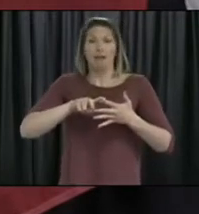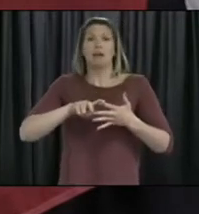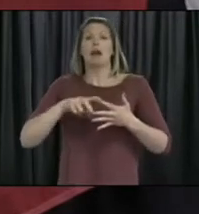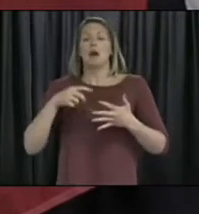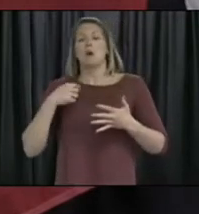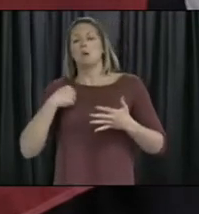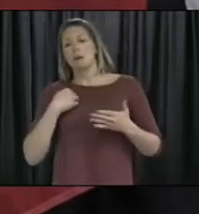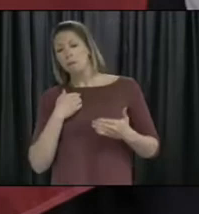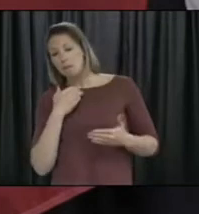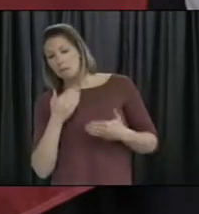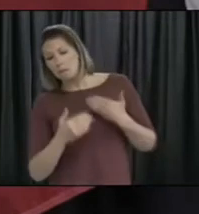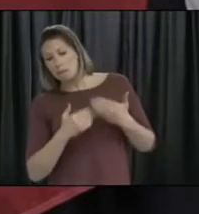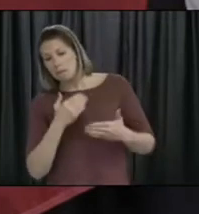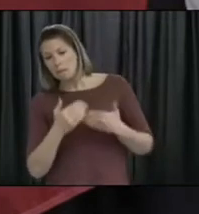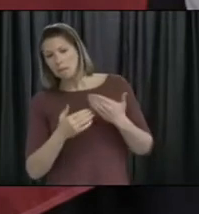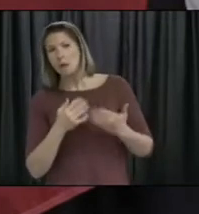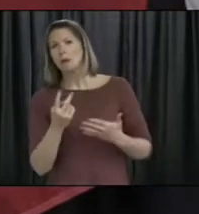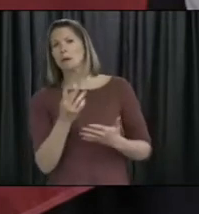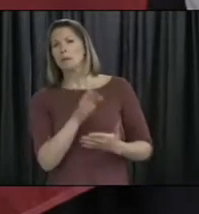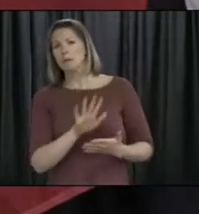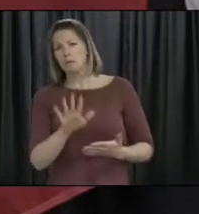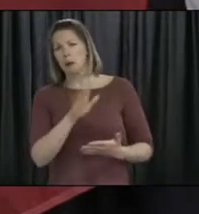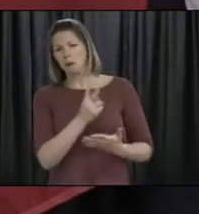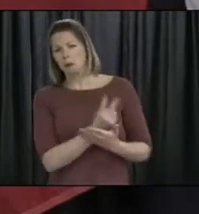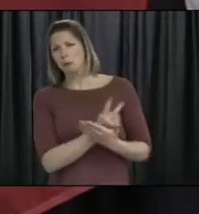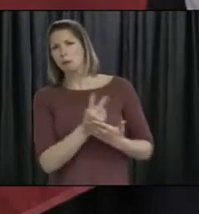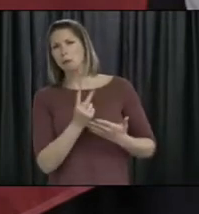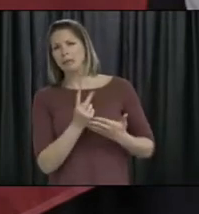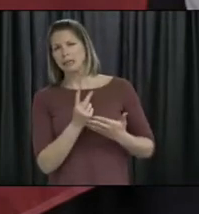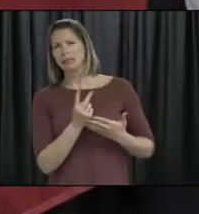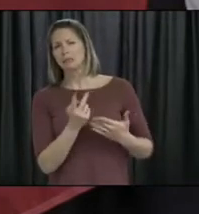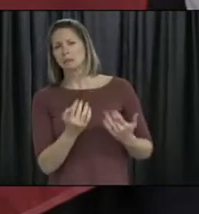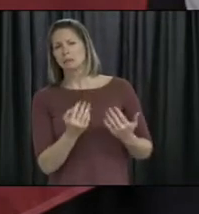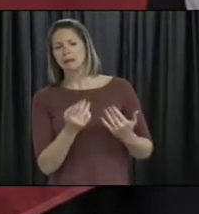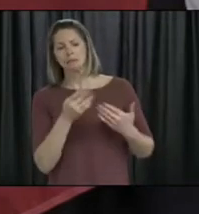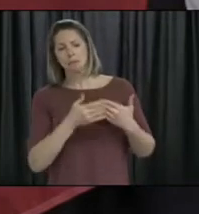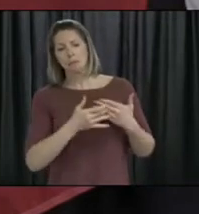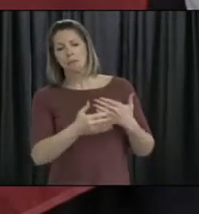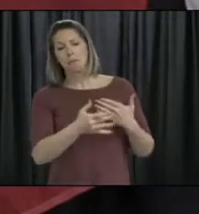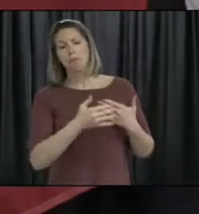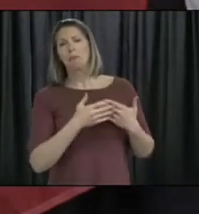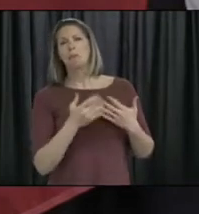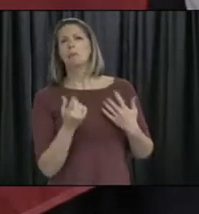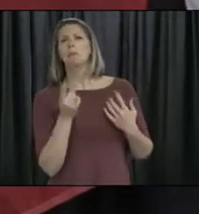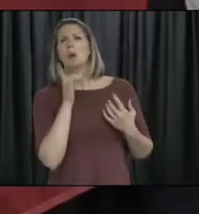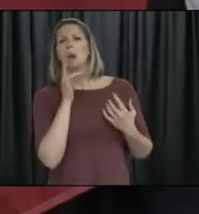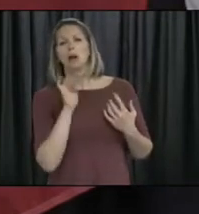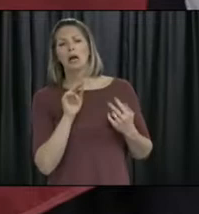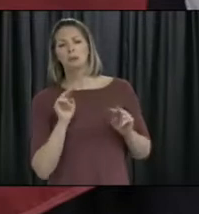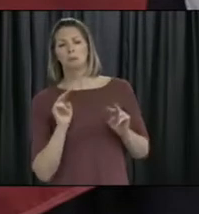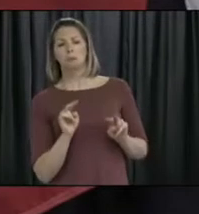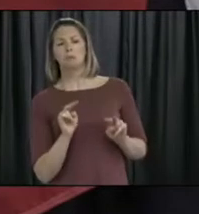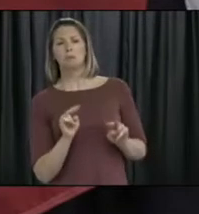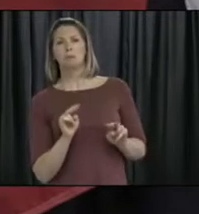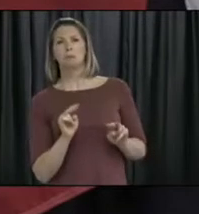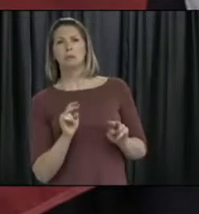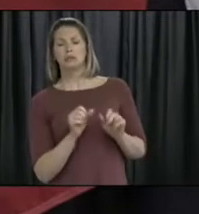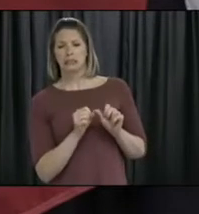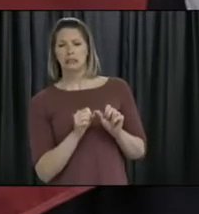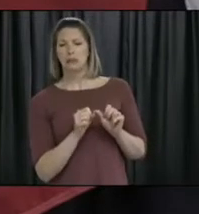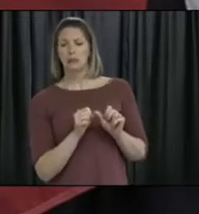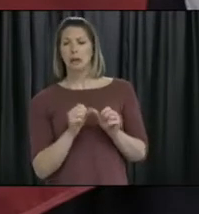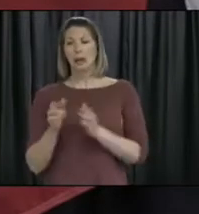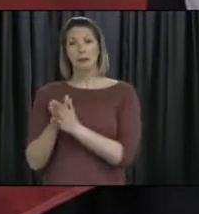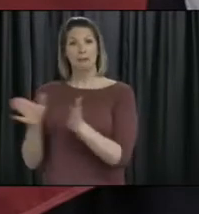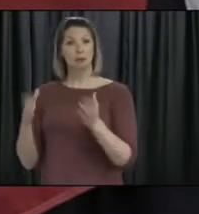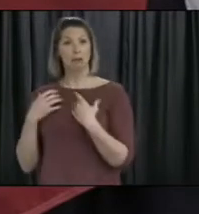given this is two incubation periods, that's the reason why it's 28 days of the virus. So there will be continuing monitoring by public health, and we'll take the